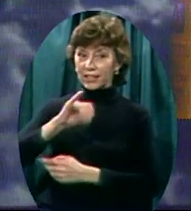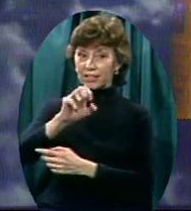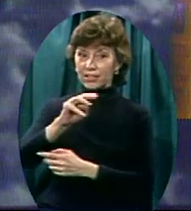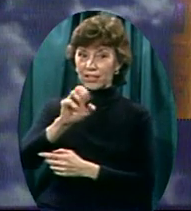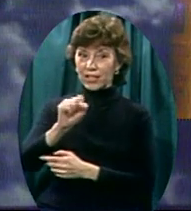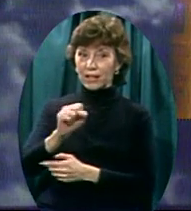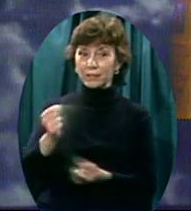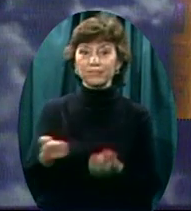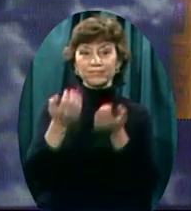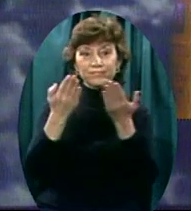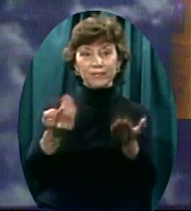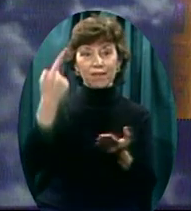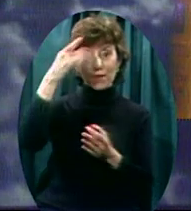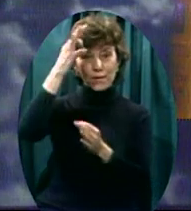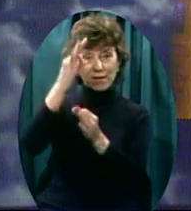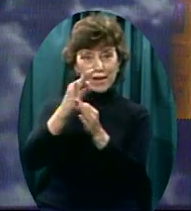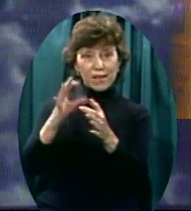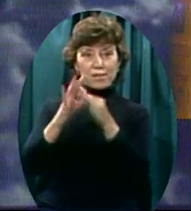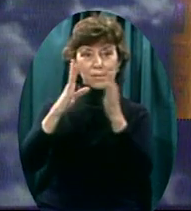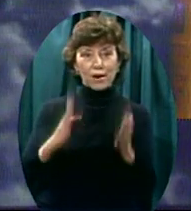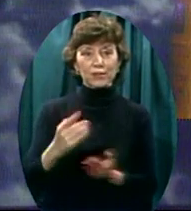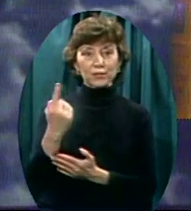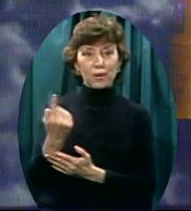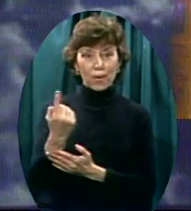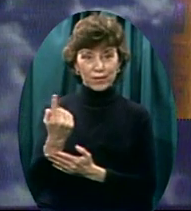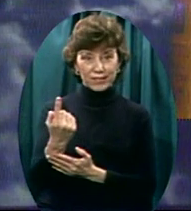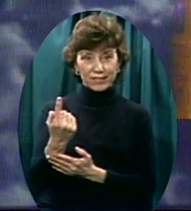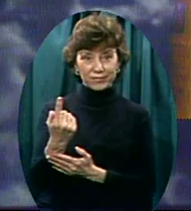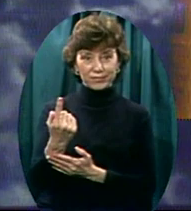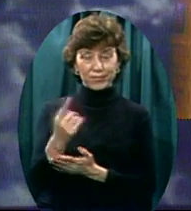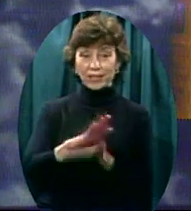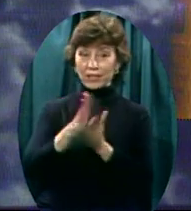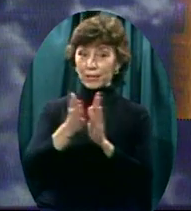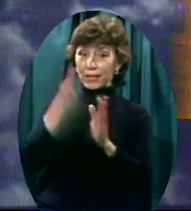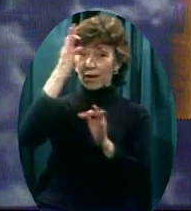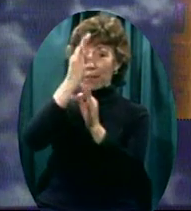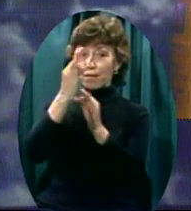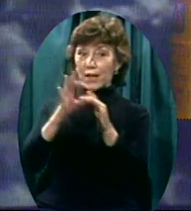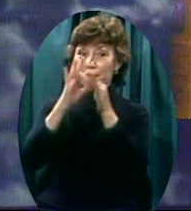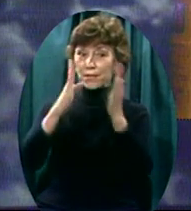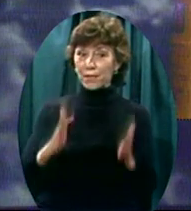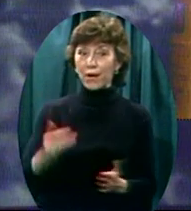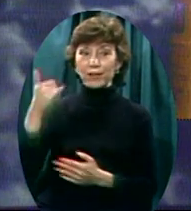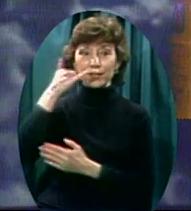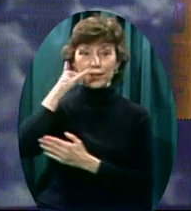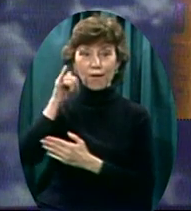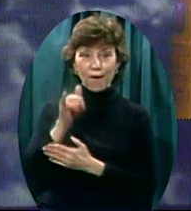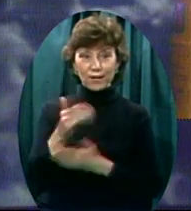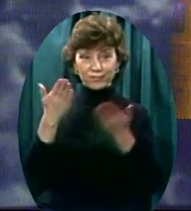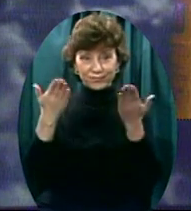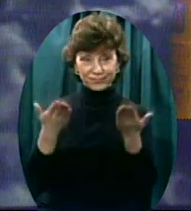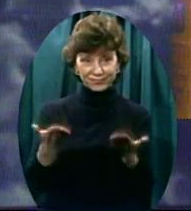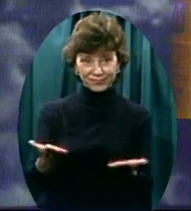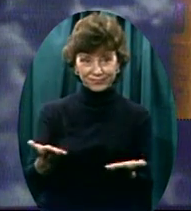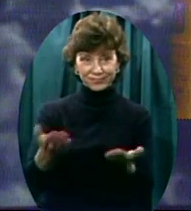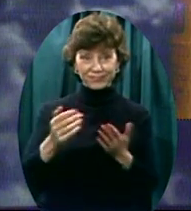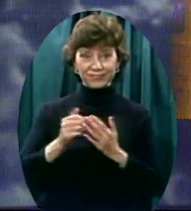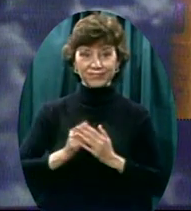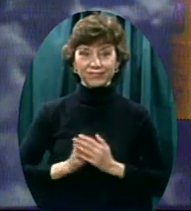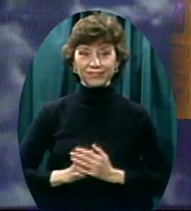to faith partners of the Old Time Gospel Hour. To become a faith partner, simply call toll-free 1-800